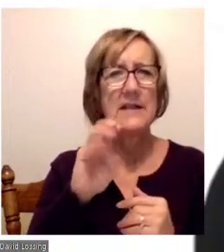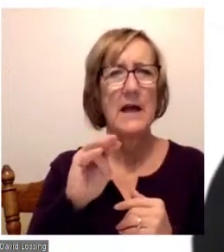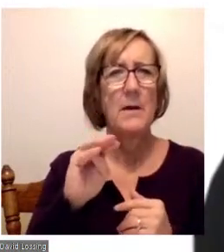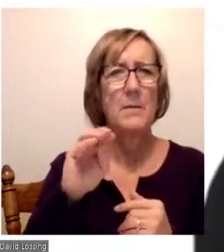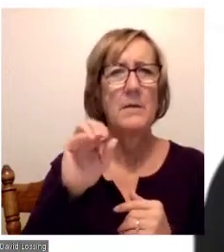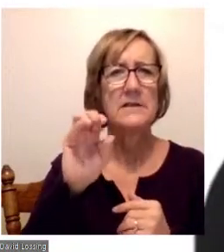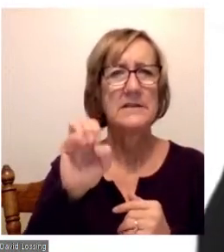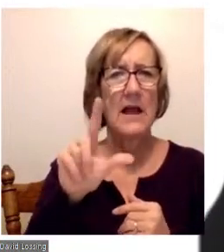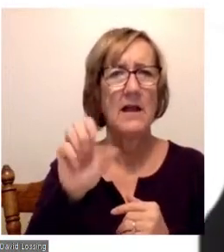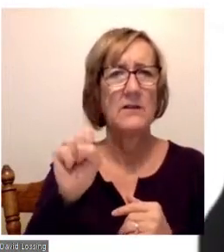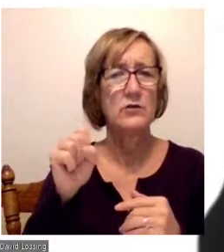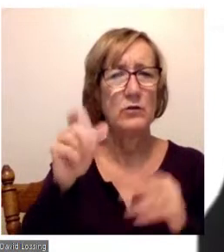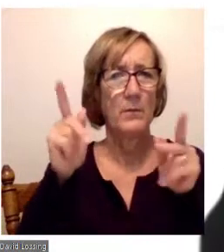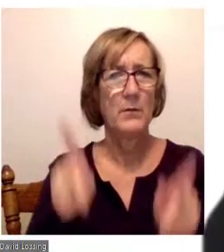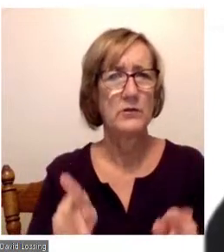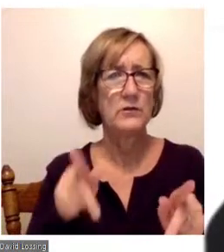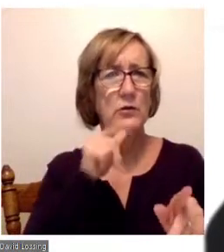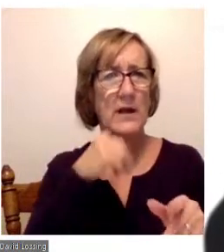from leukemia.